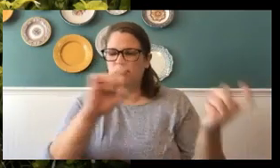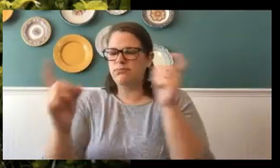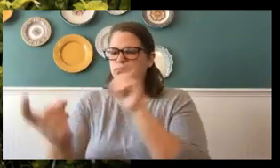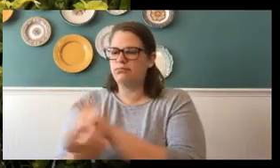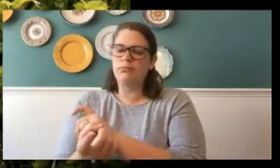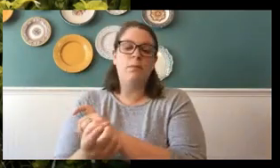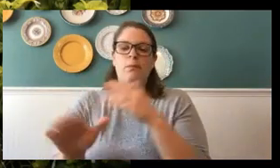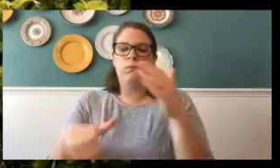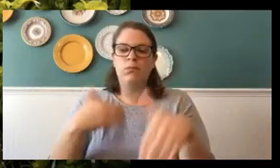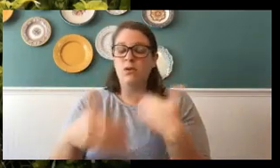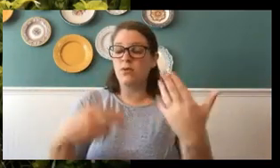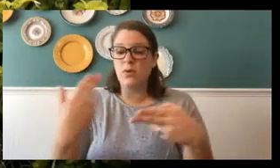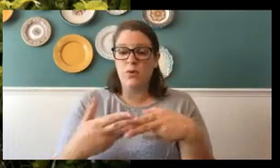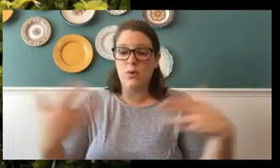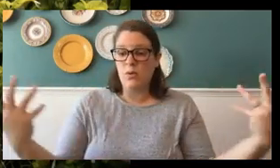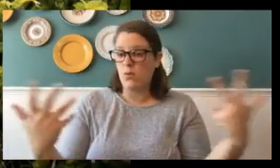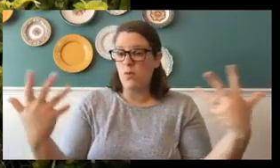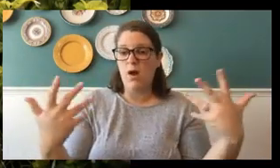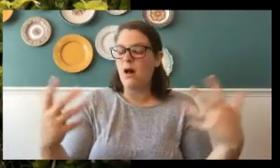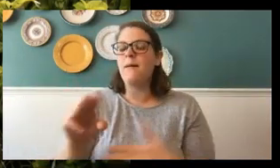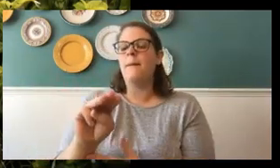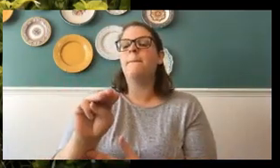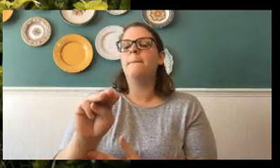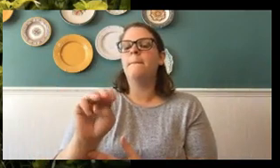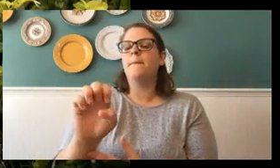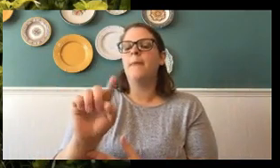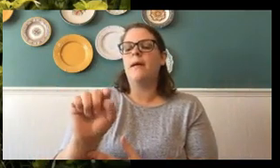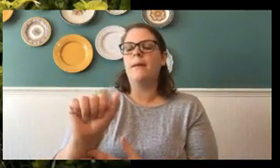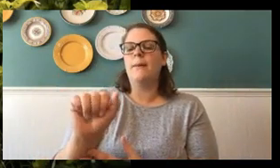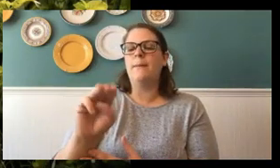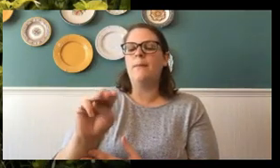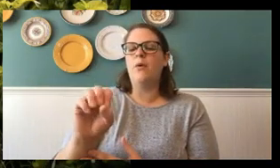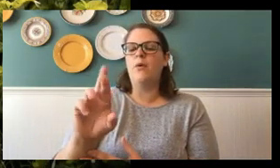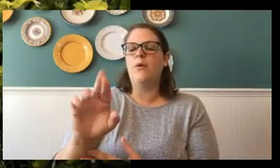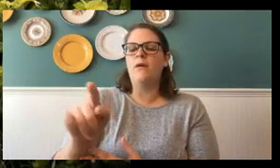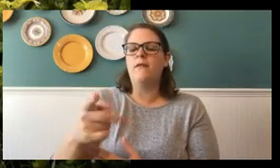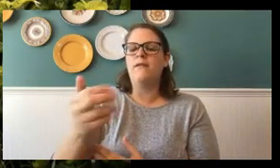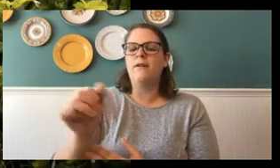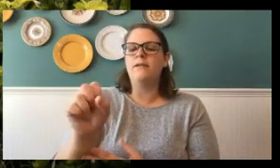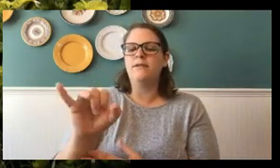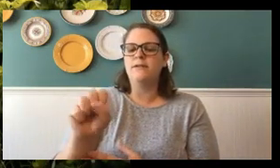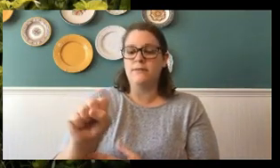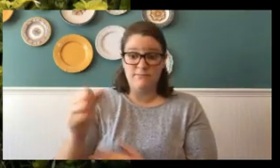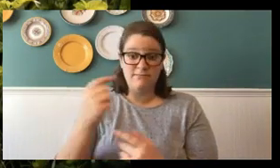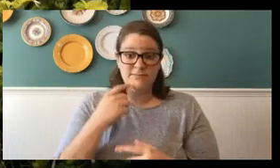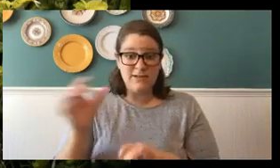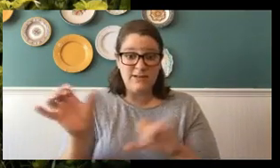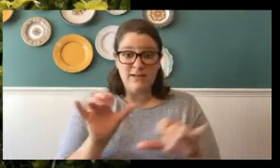big word, called the metamorphosis. Everybody say metamorphosis.